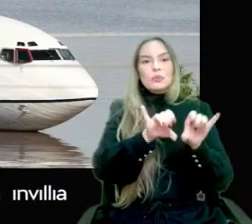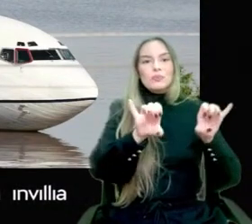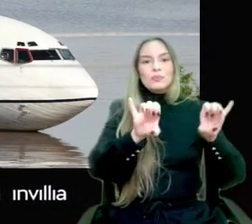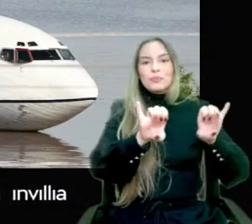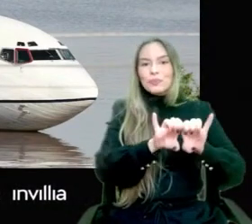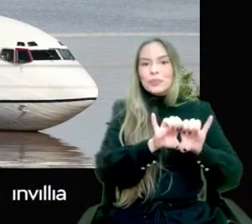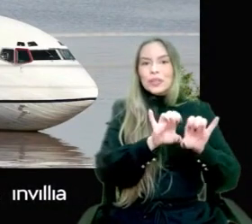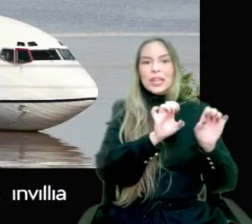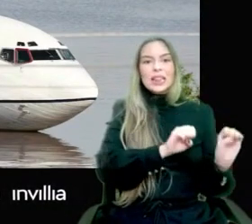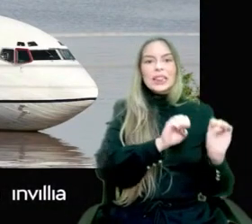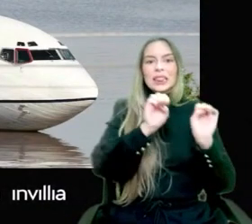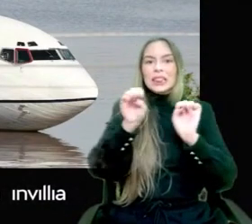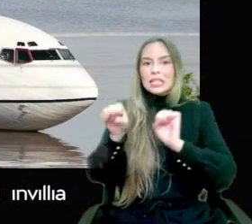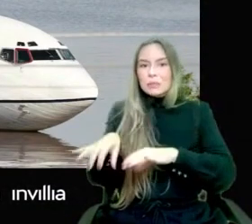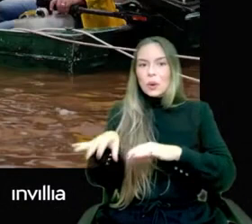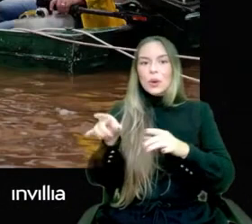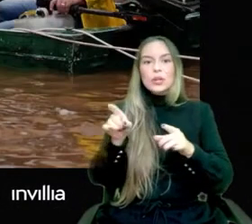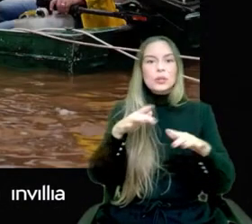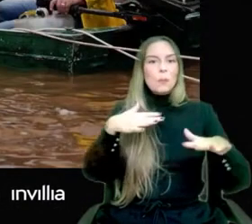and mobility issues.